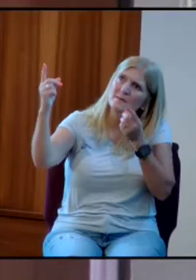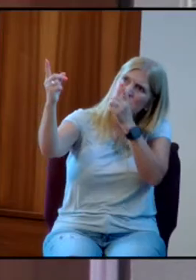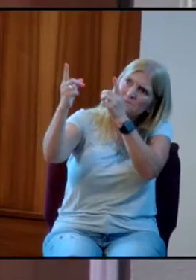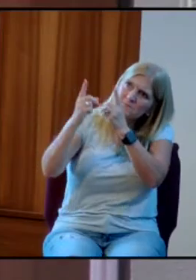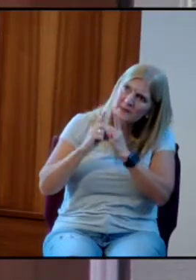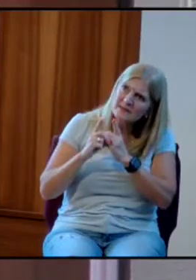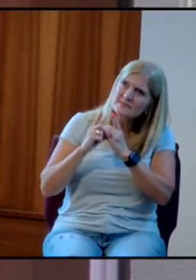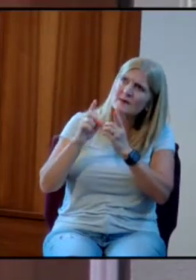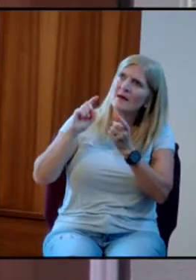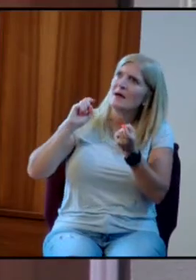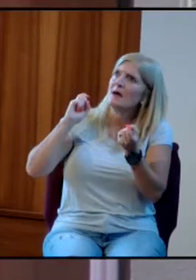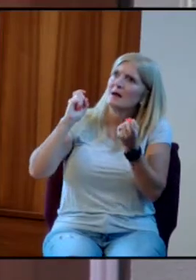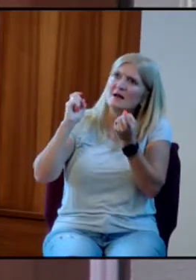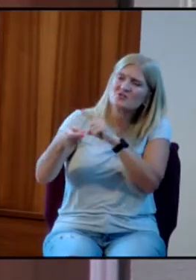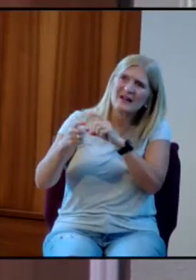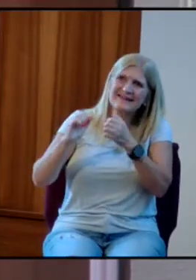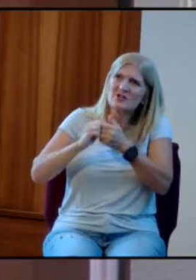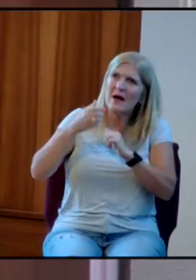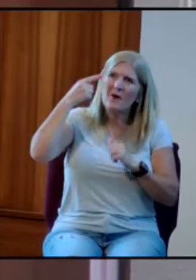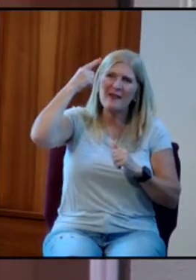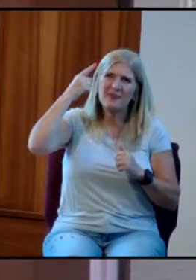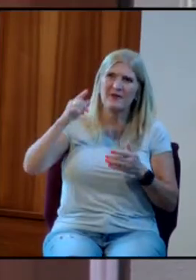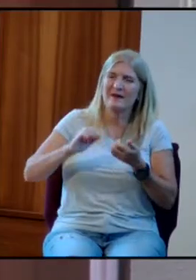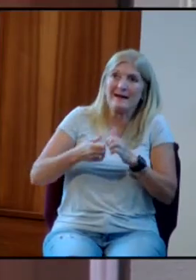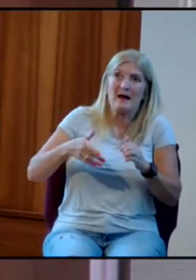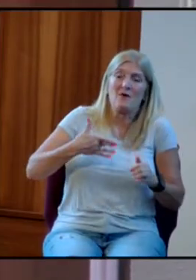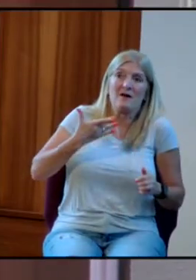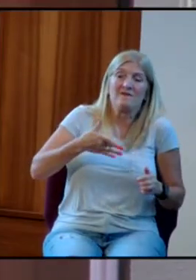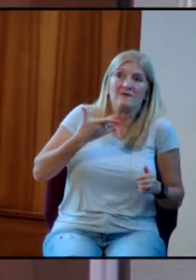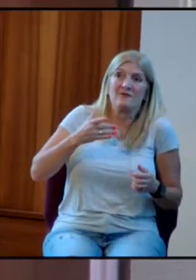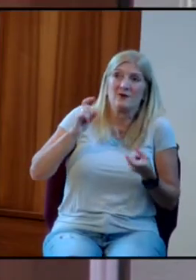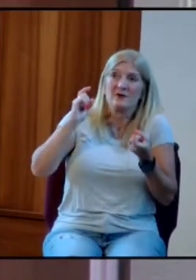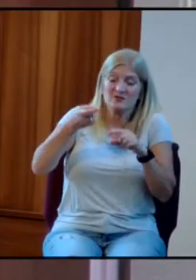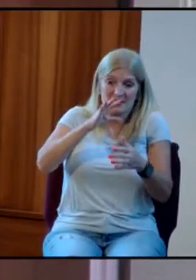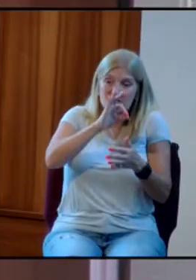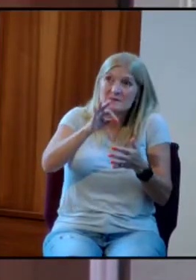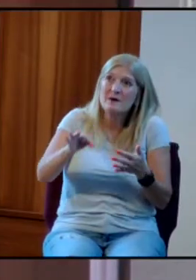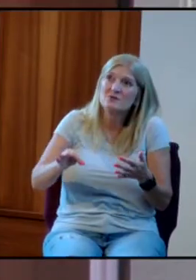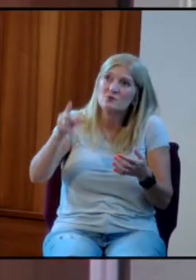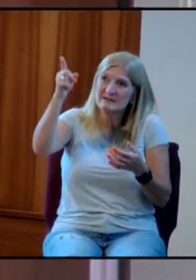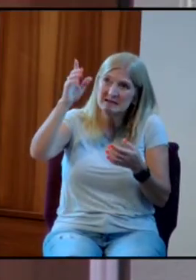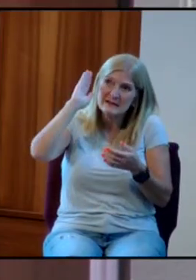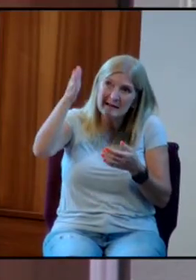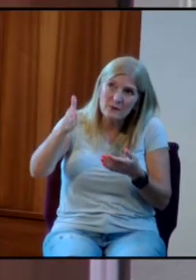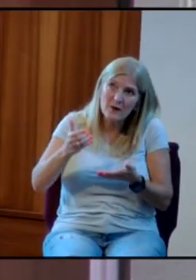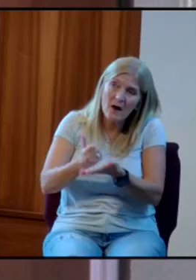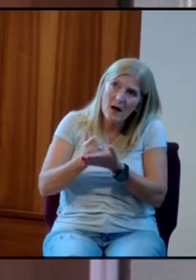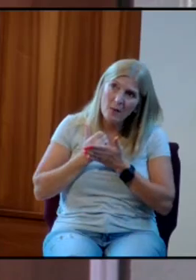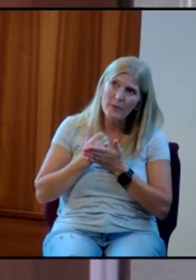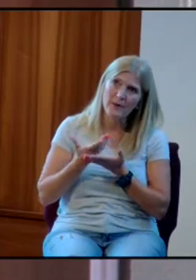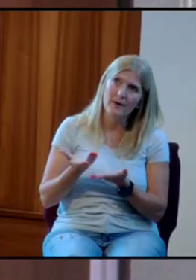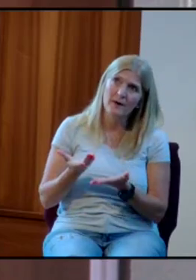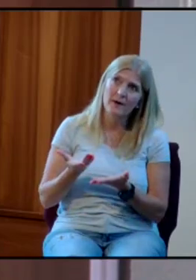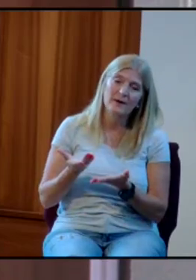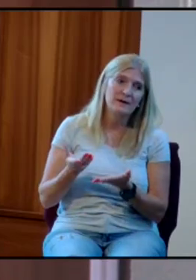changes the way I think and he changes the way I feel and he changes my choices. And then